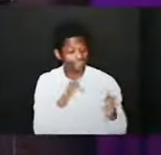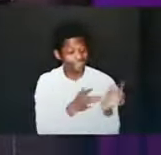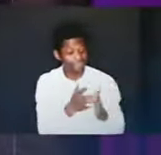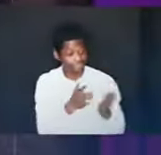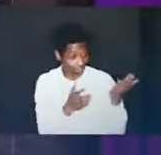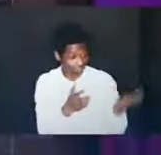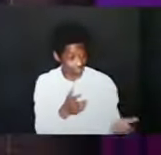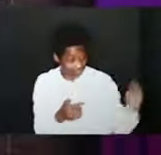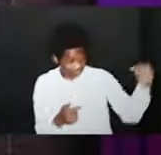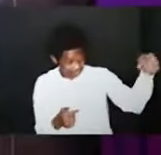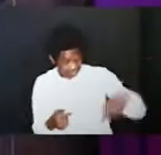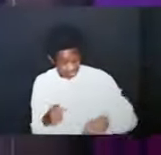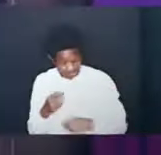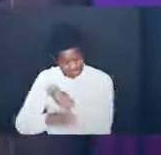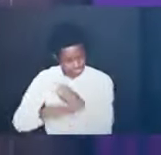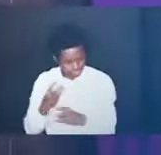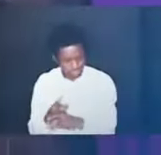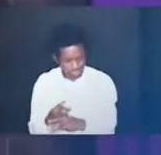obsolete